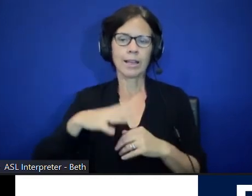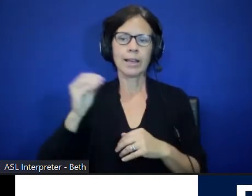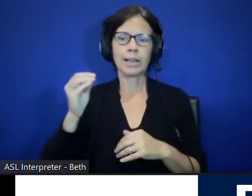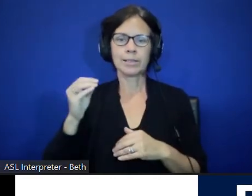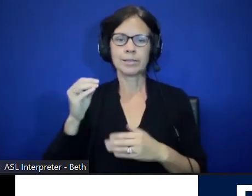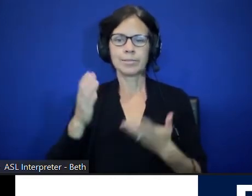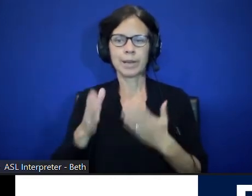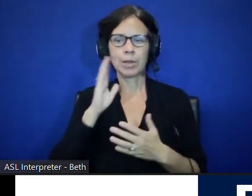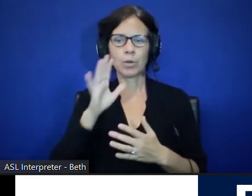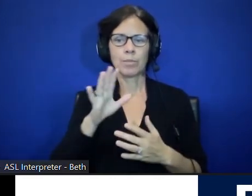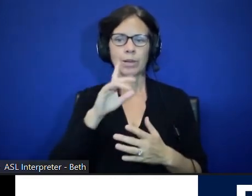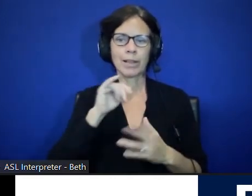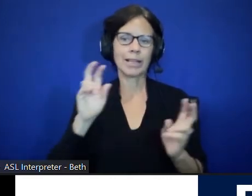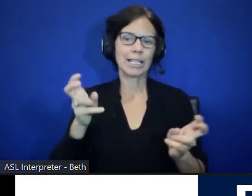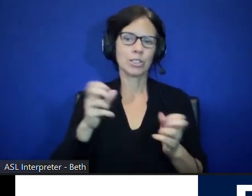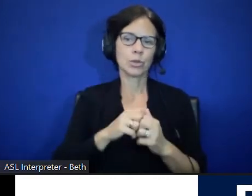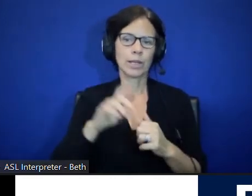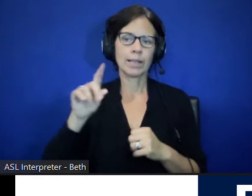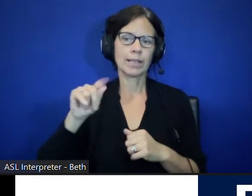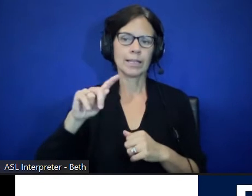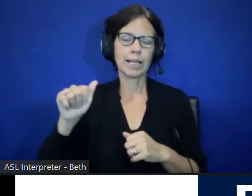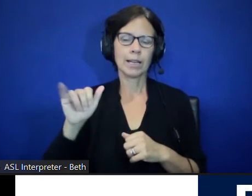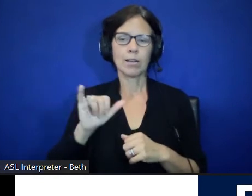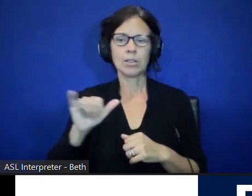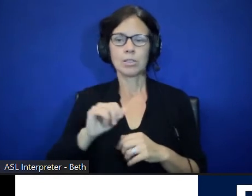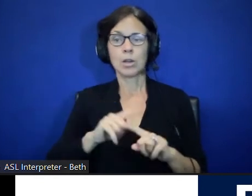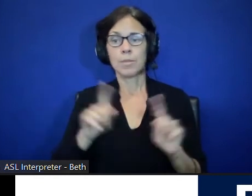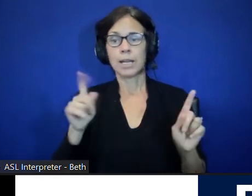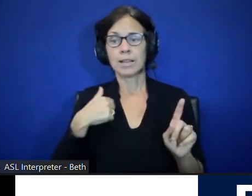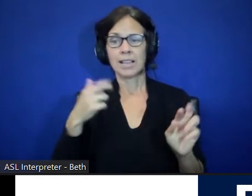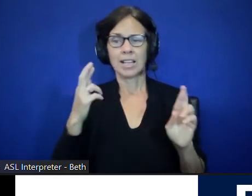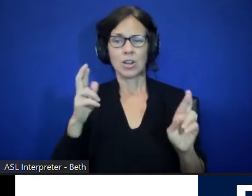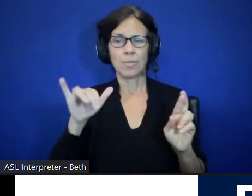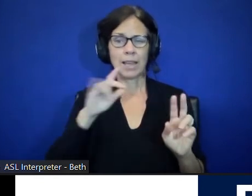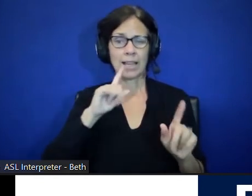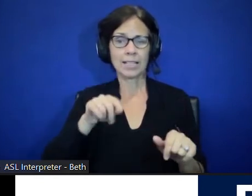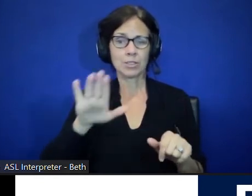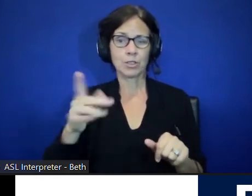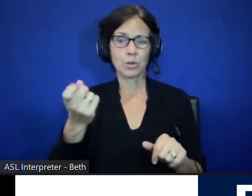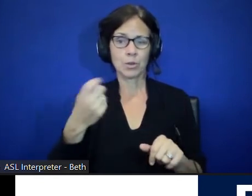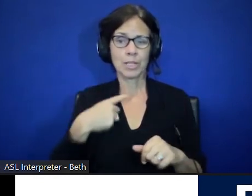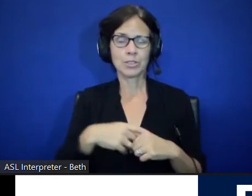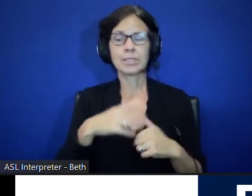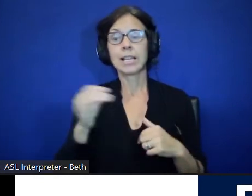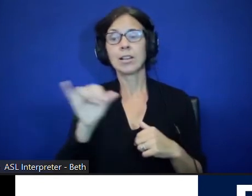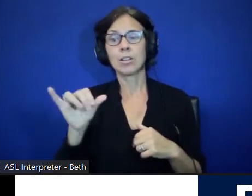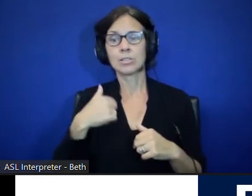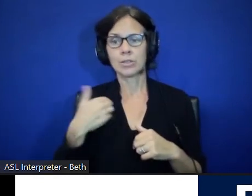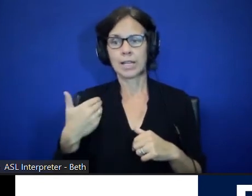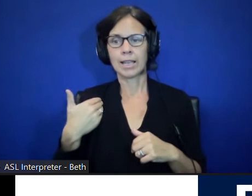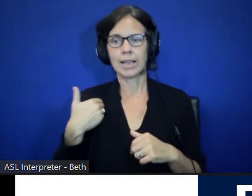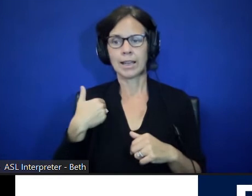data. But I hope that answers your question, and I also have